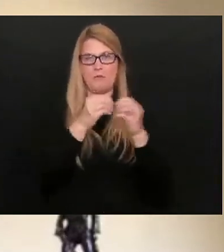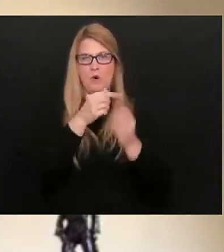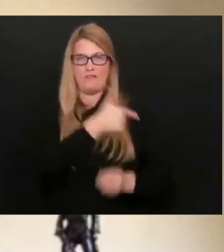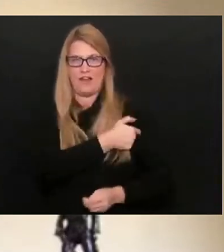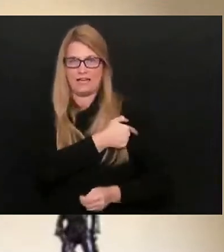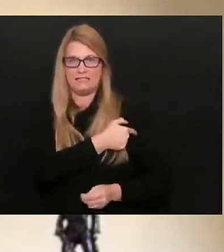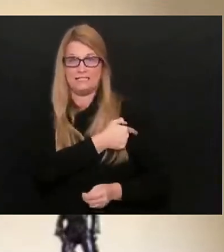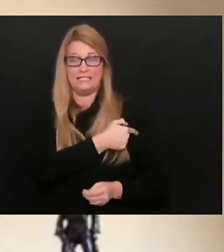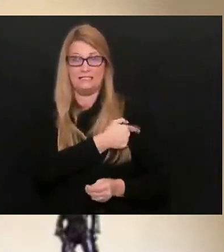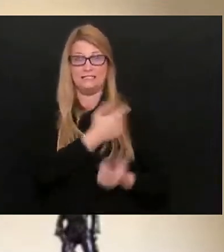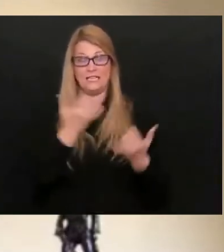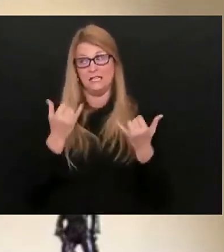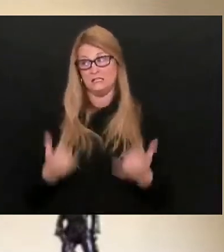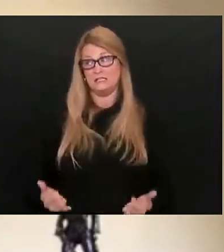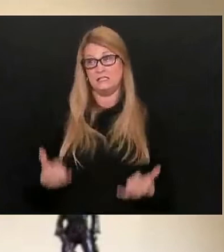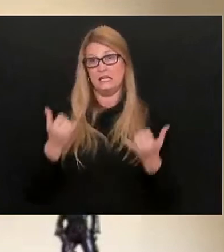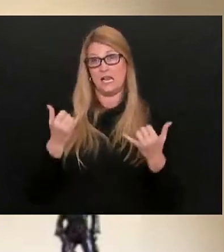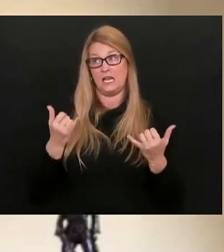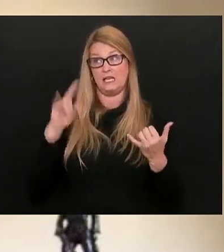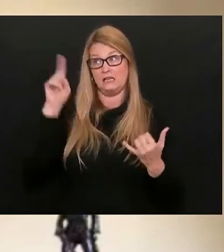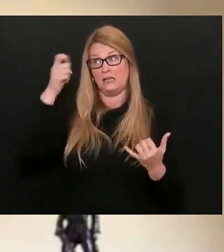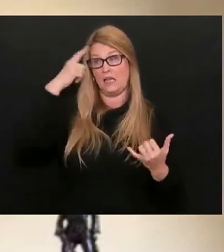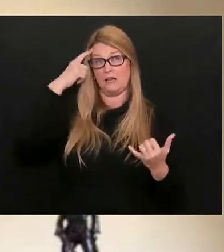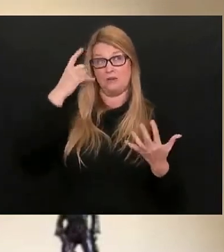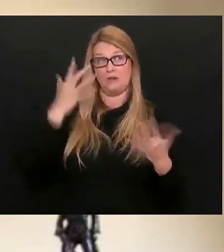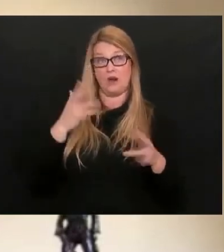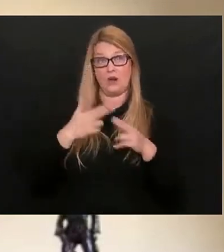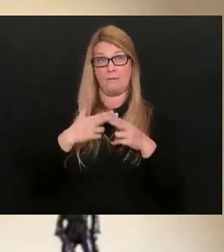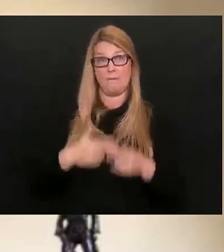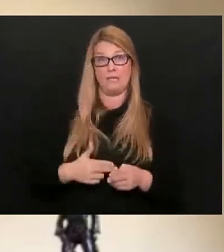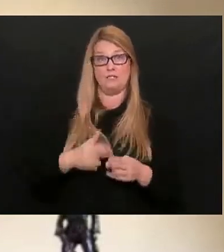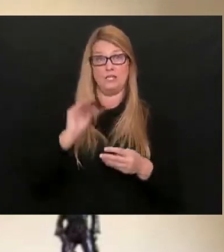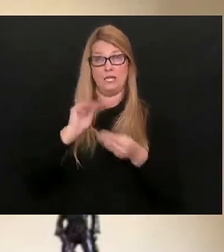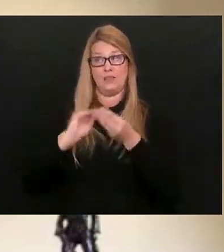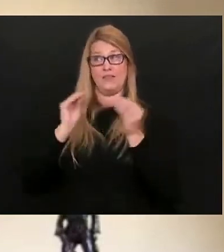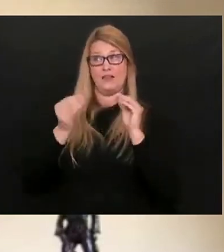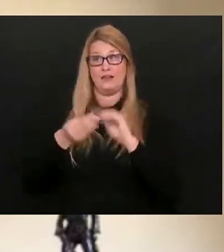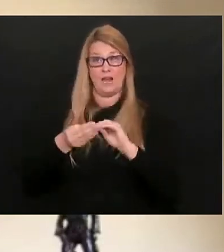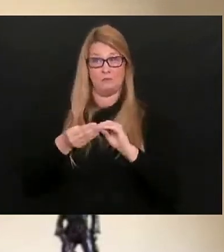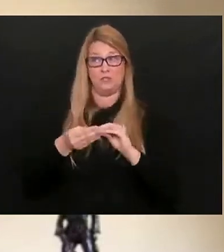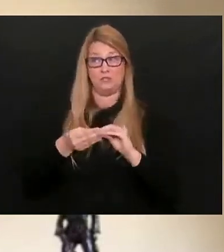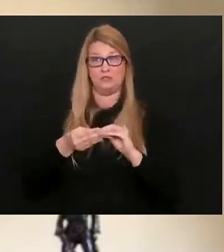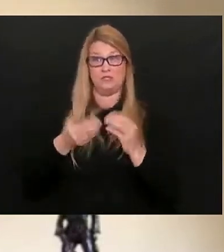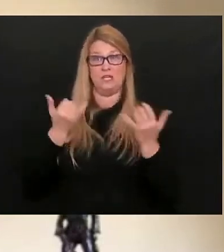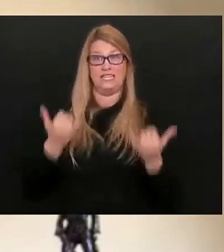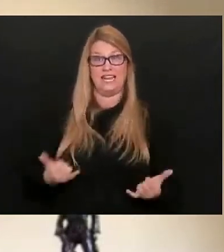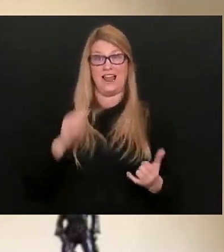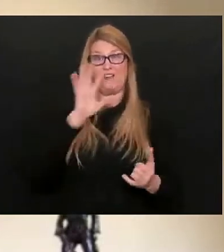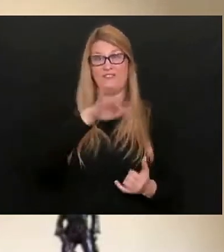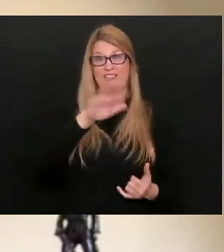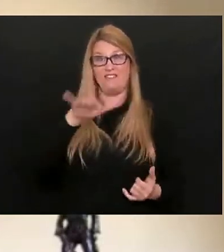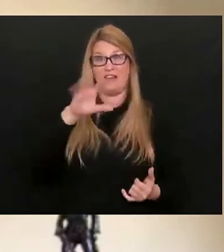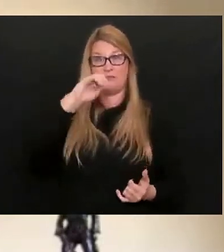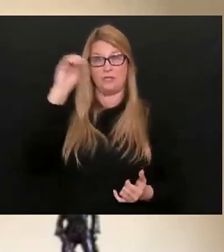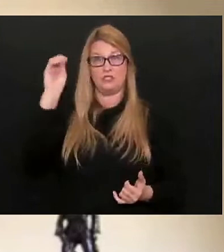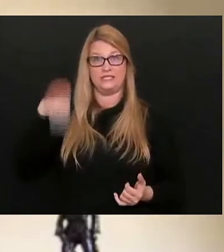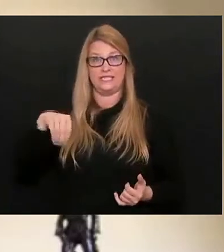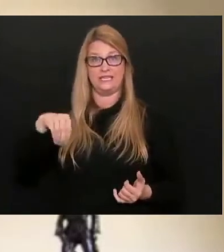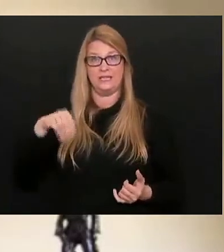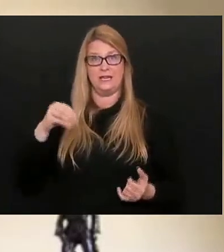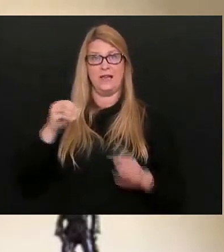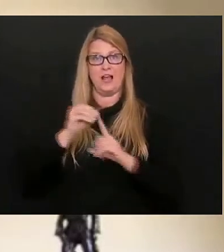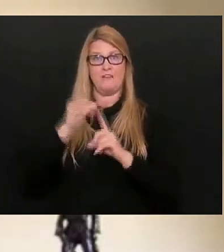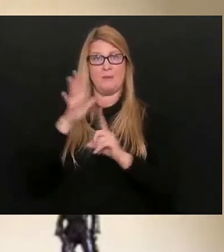that. Today, as the governor pointed out with the numbers he gave us, we're actually at 55 percent of our